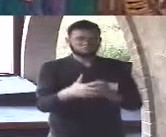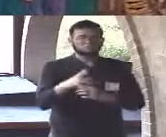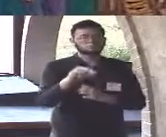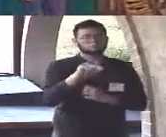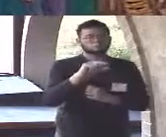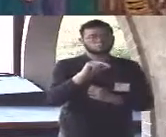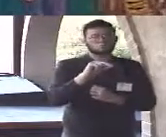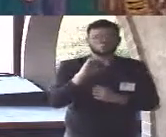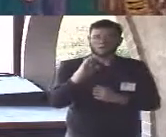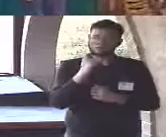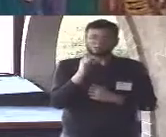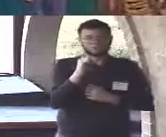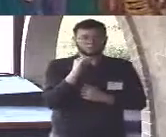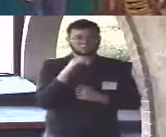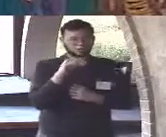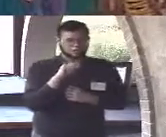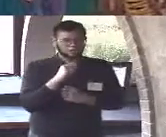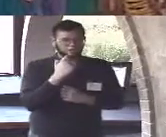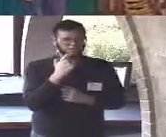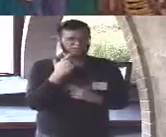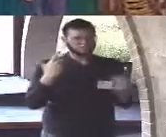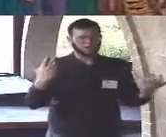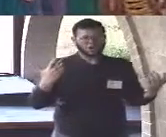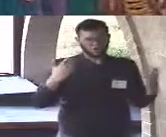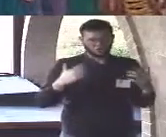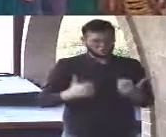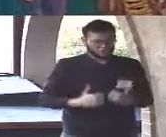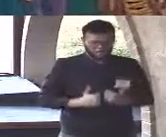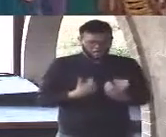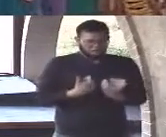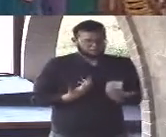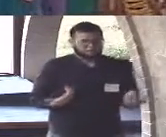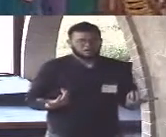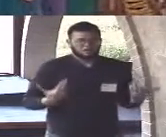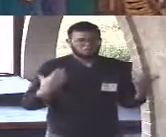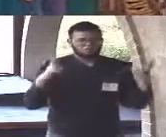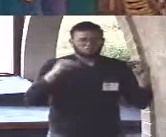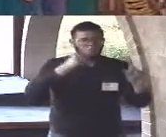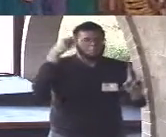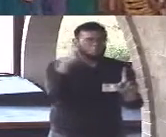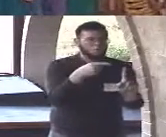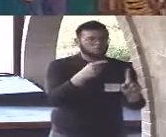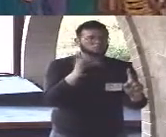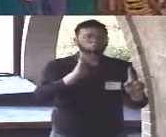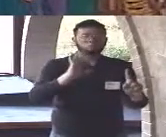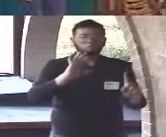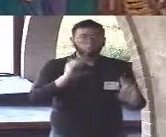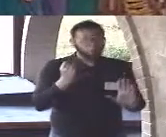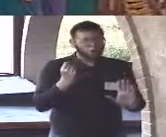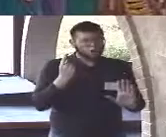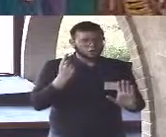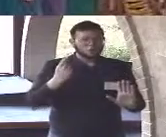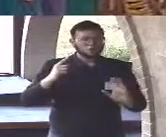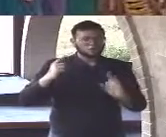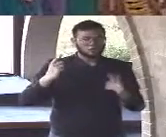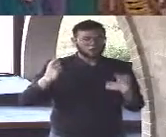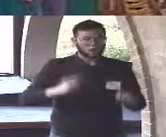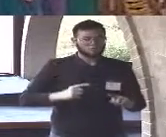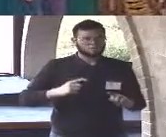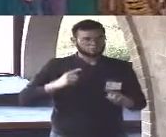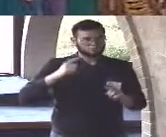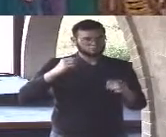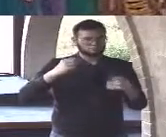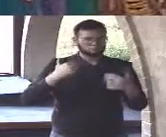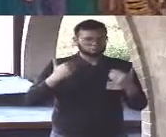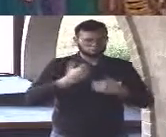is not that there is no meaning whatsoever rather creation is nothing but meaning